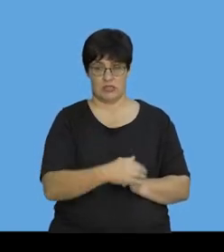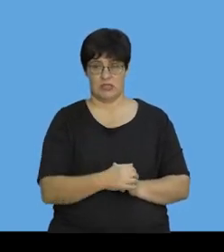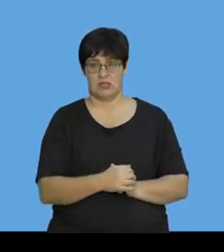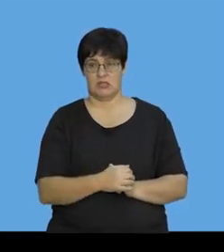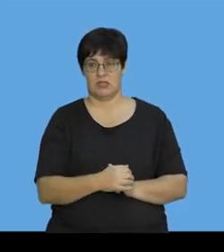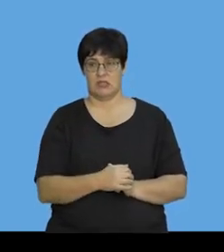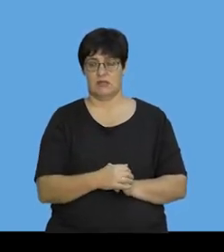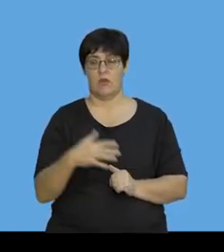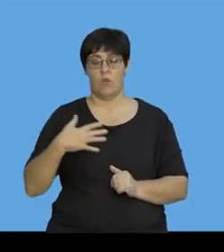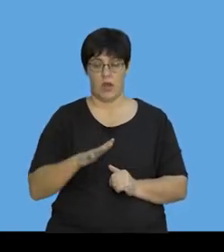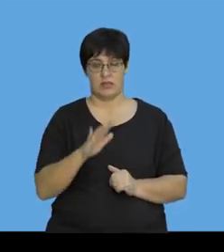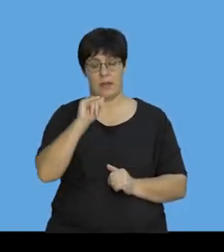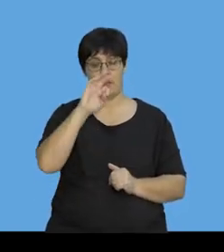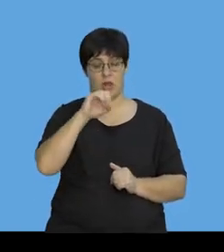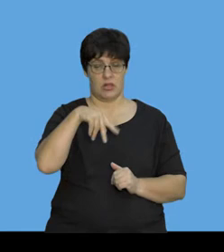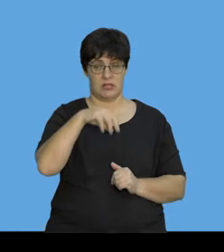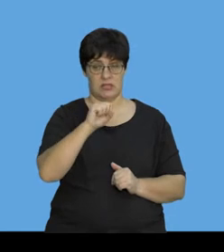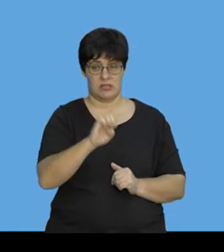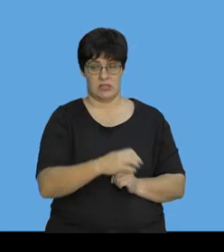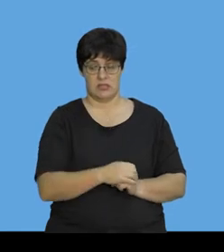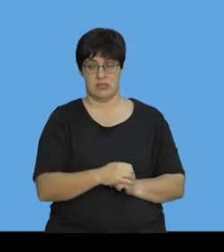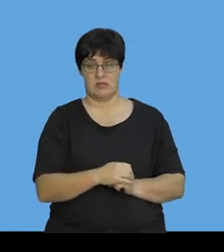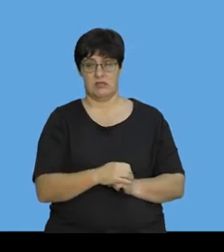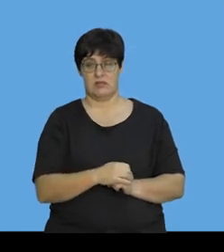All right. We want impulse.